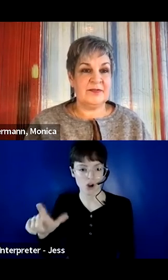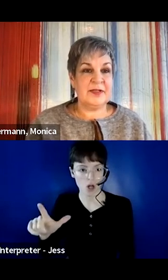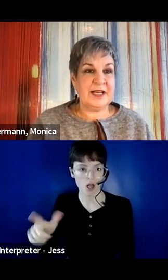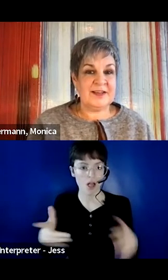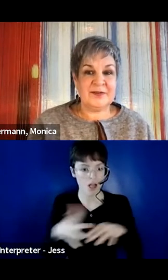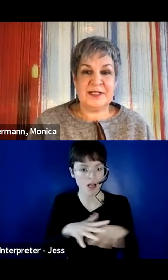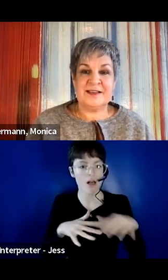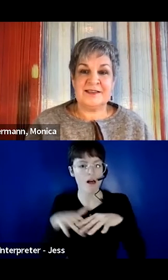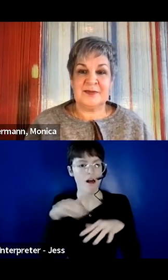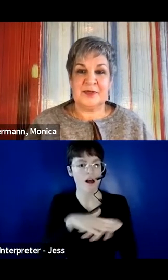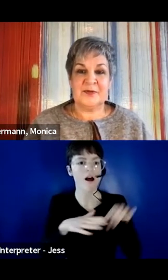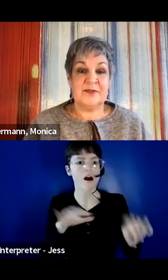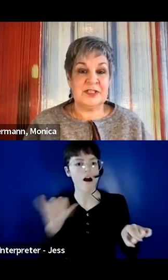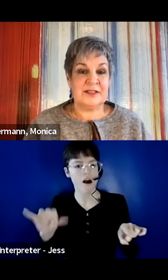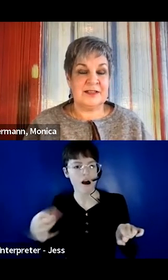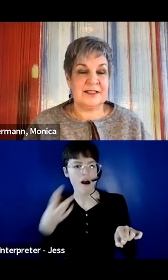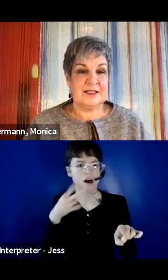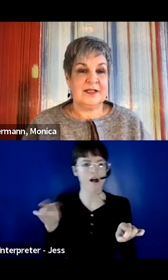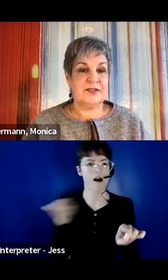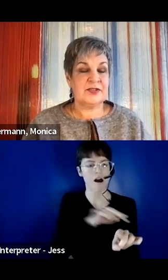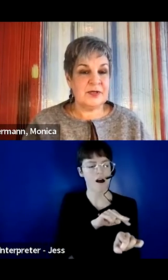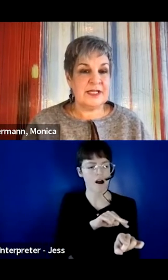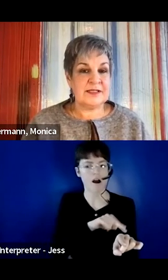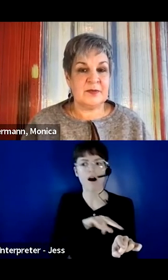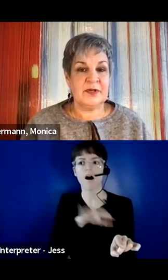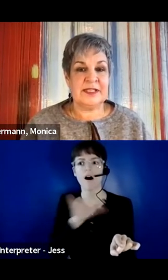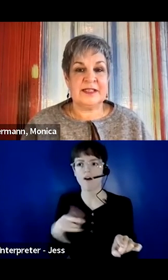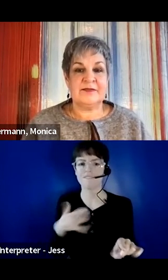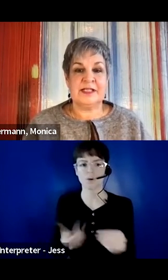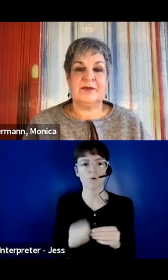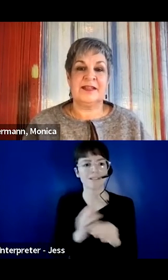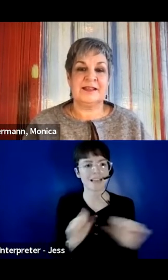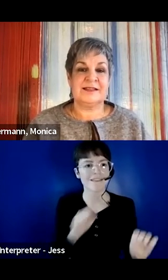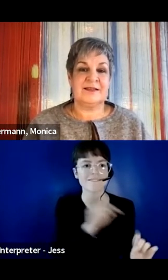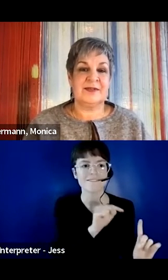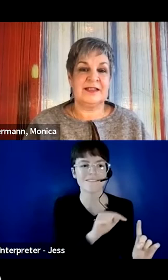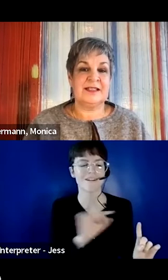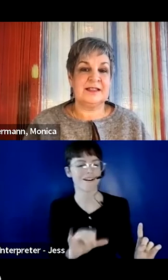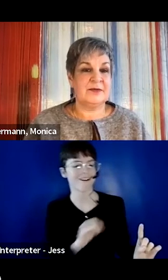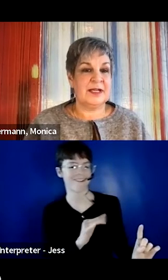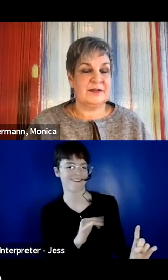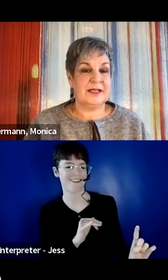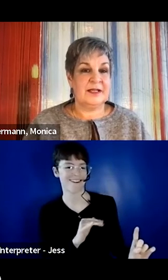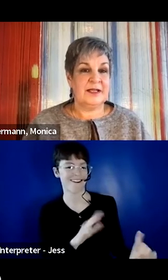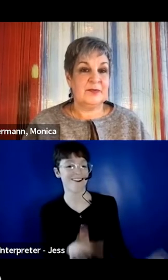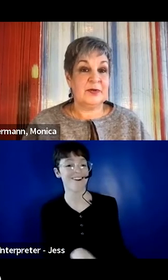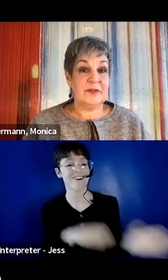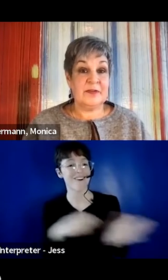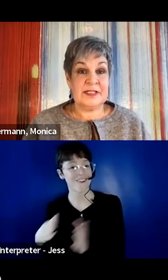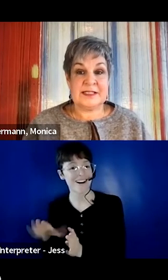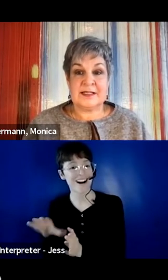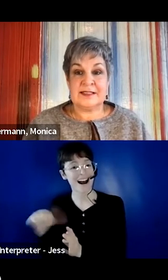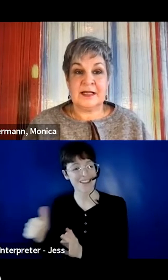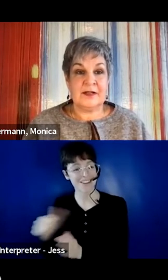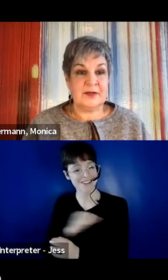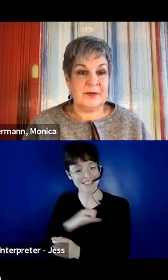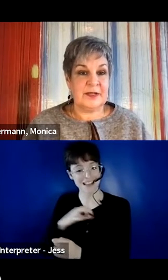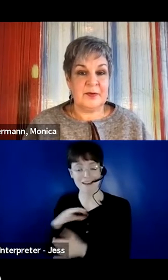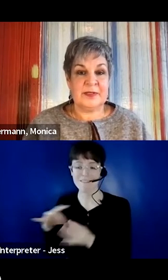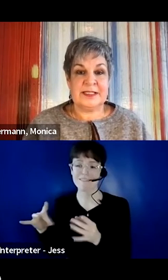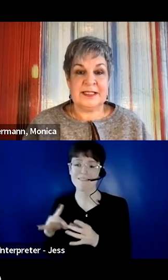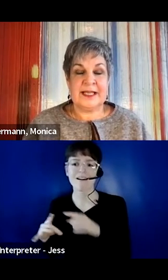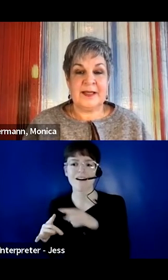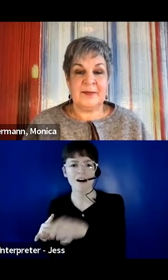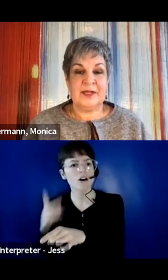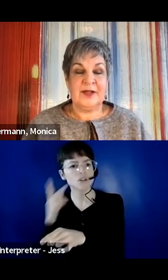example of feedback from a customer with vision loss to showcase the work that they've done with us, they did around improving font size and colour